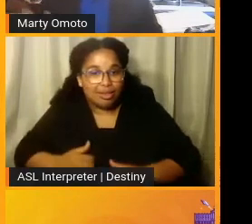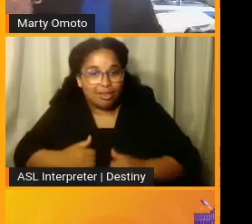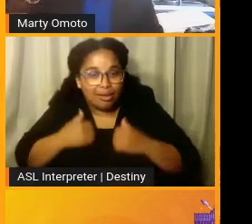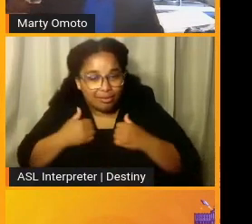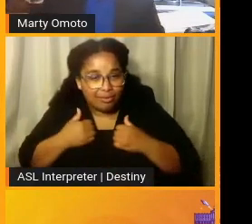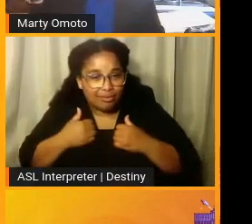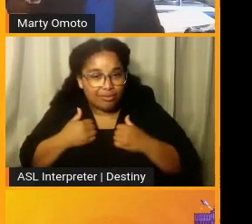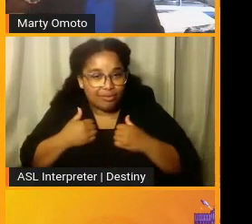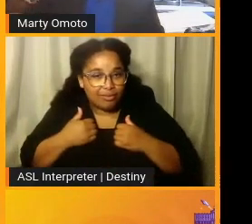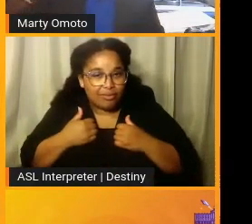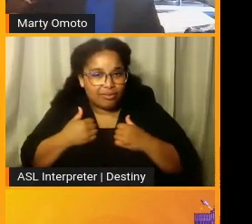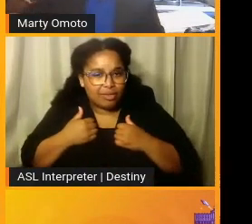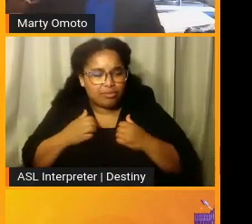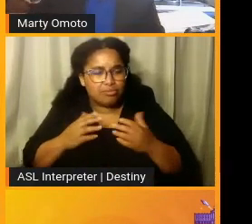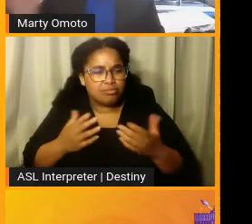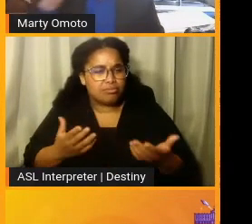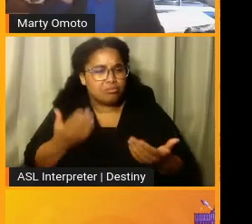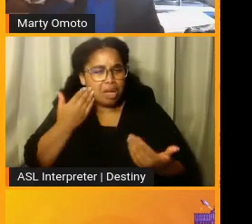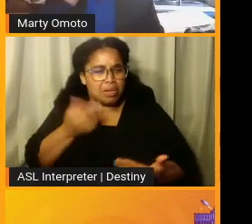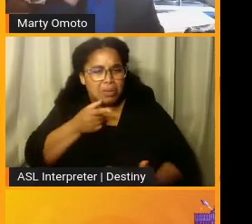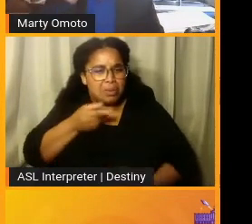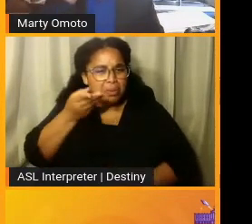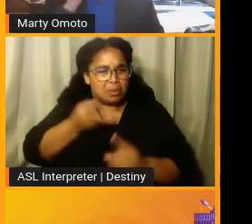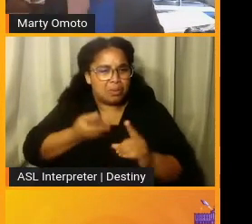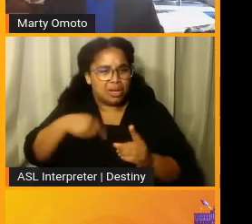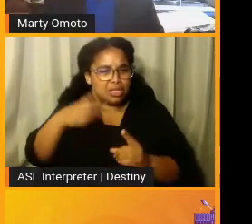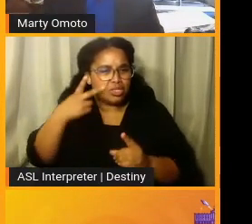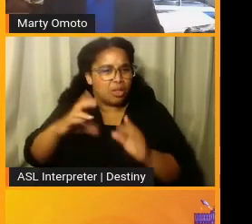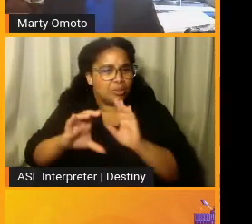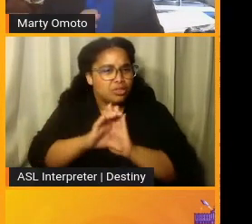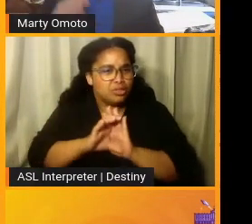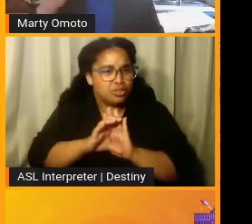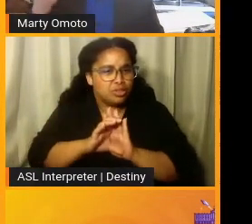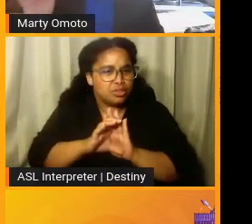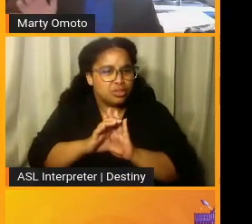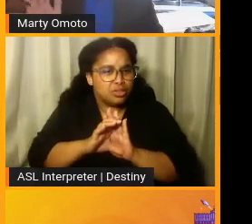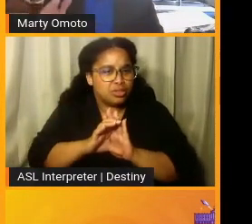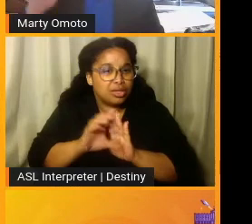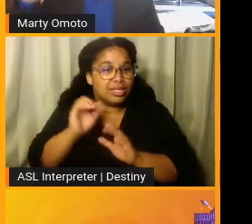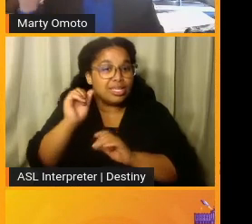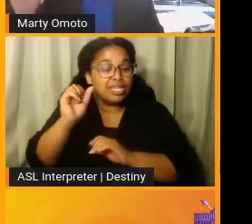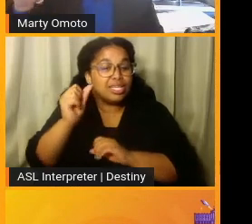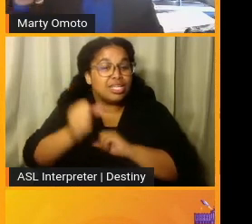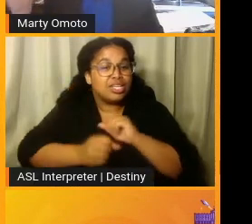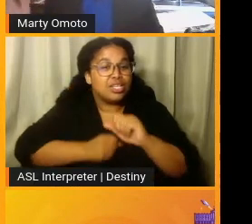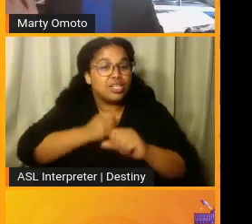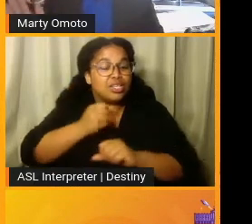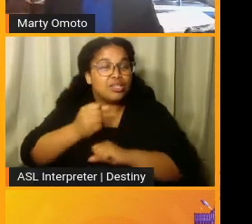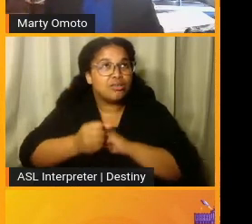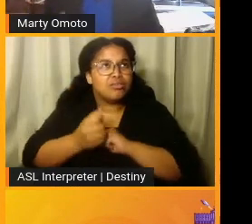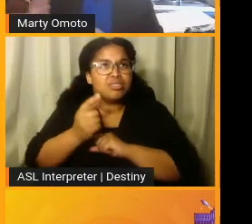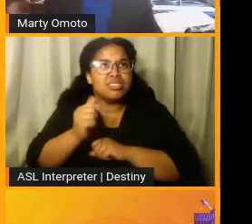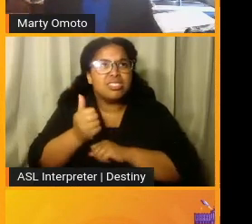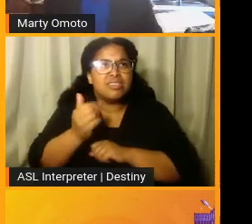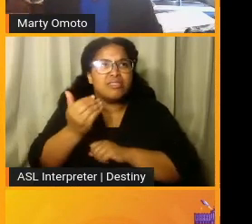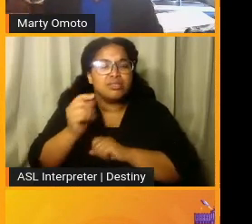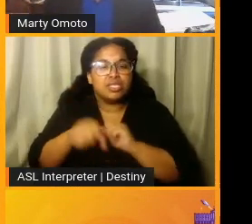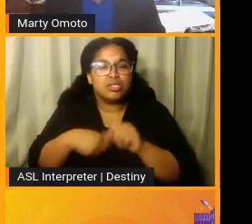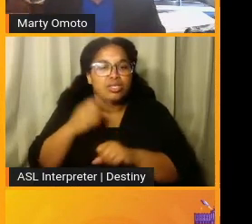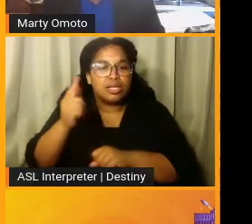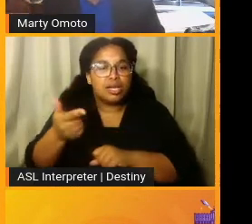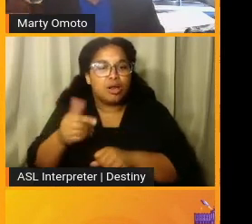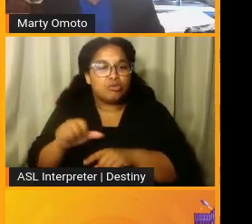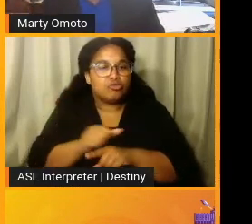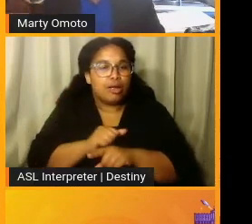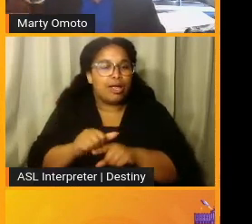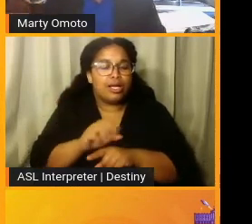And I didn't know who this person was when I saw the picture. And years later, I think 10, 15 years later, I was doing a training